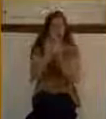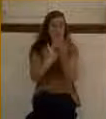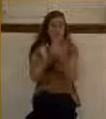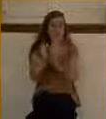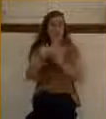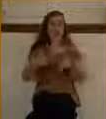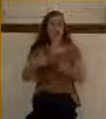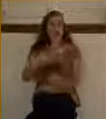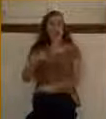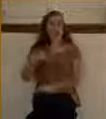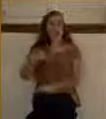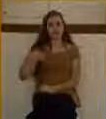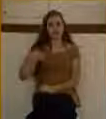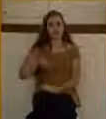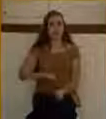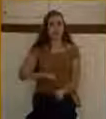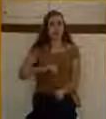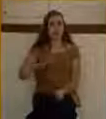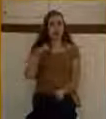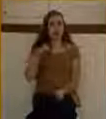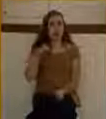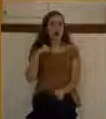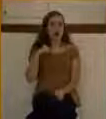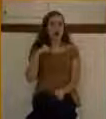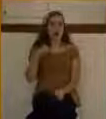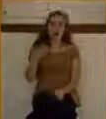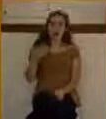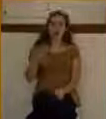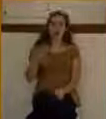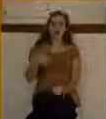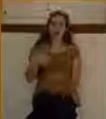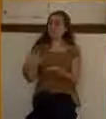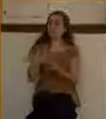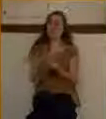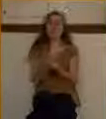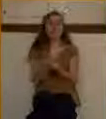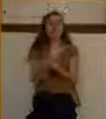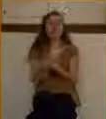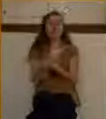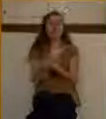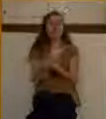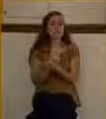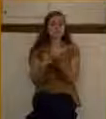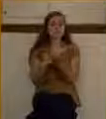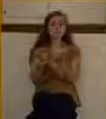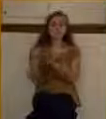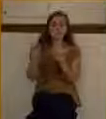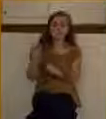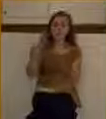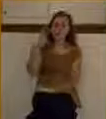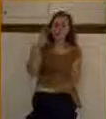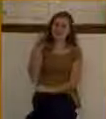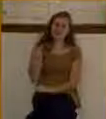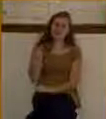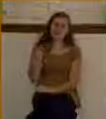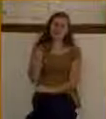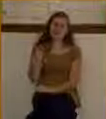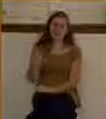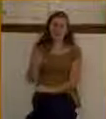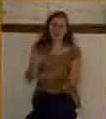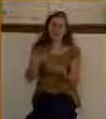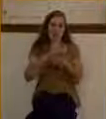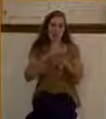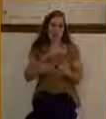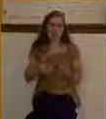pride. He came to Jesus with a sense of entitlement. And Jesus could see this. He could see his heart. And Jesus